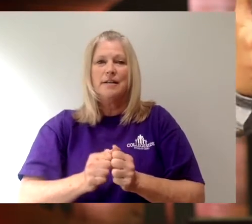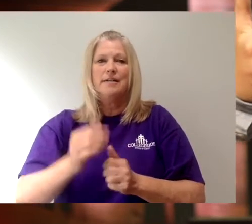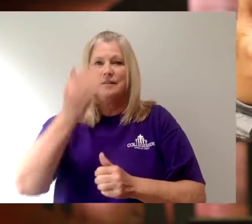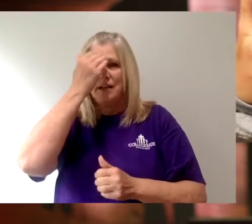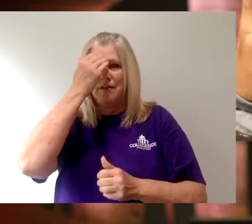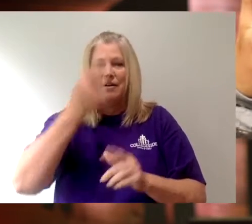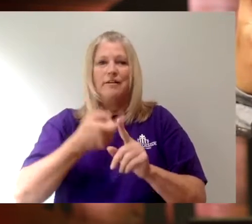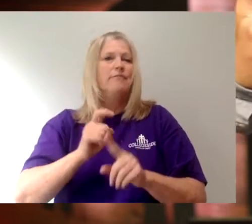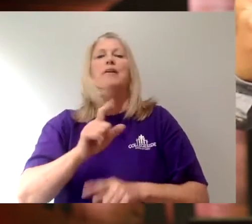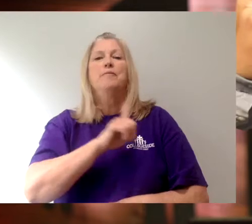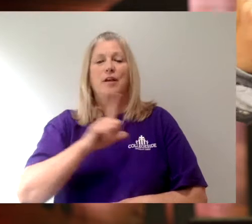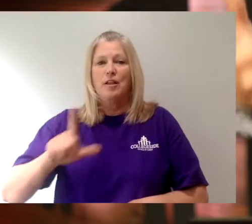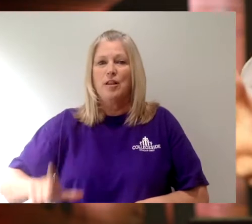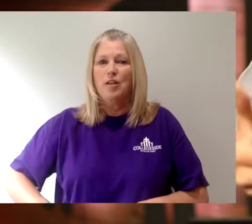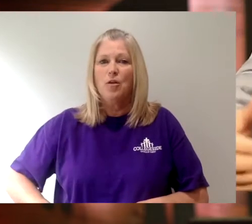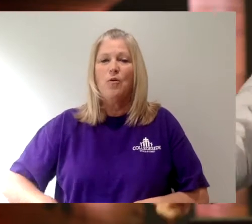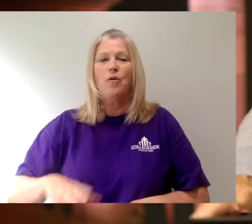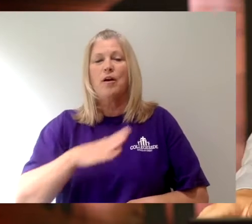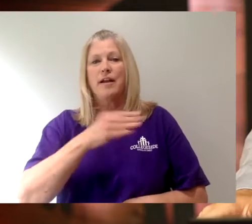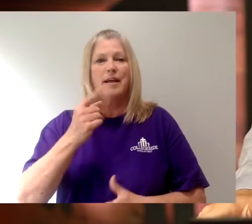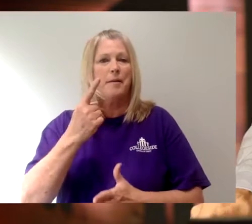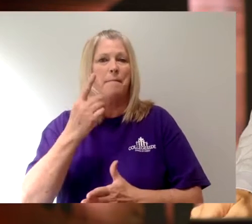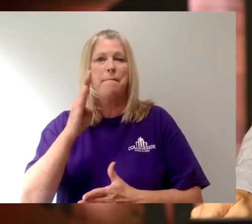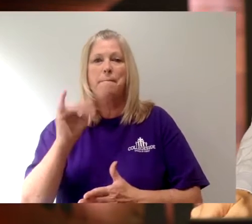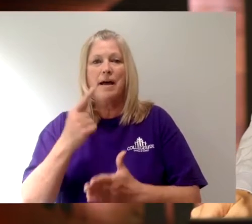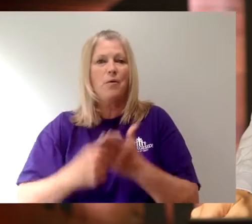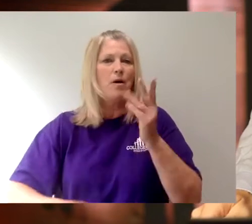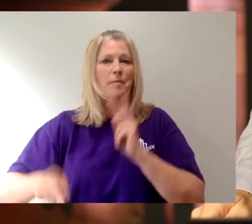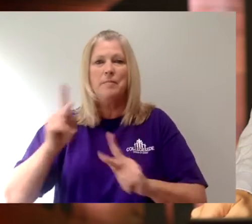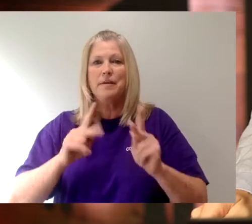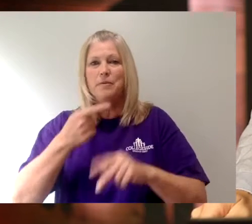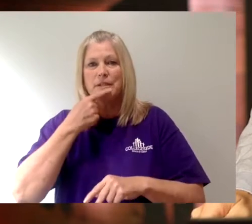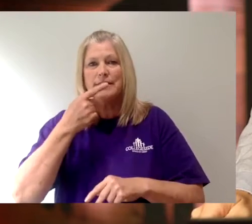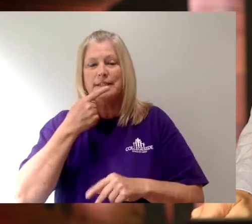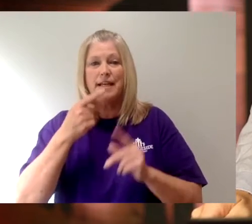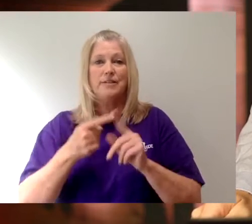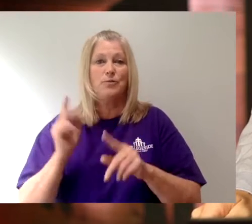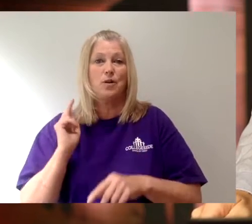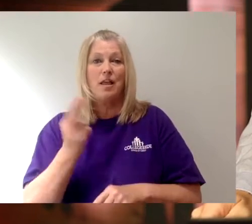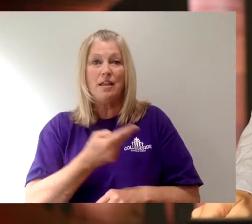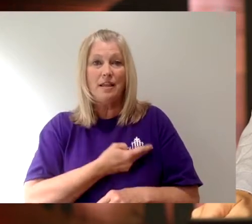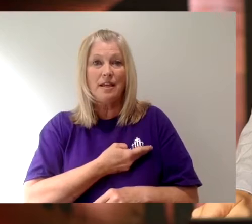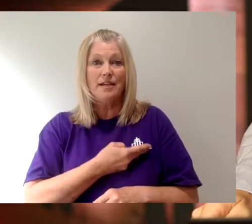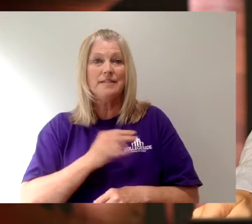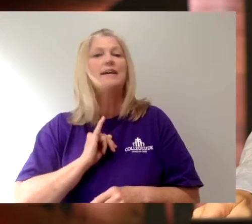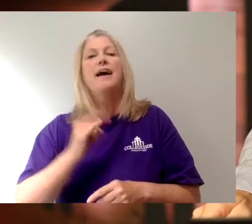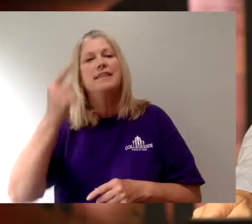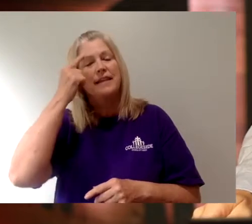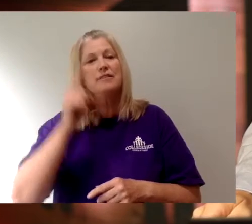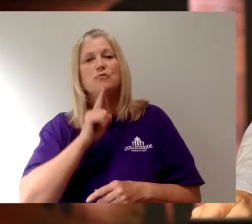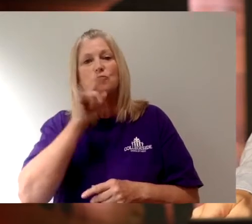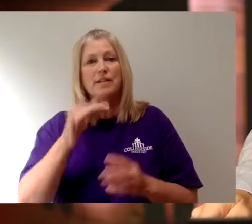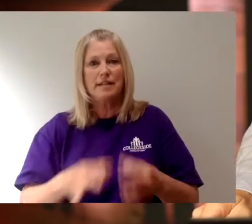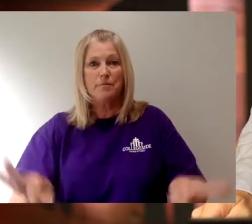by comments that people have sent us. And so I think it's